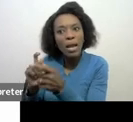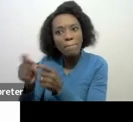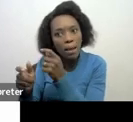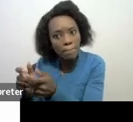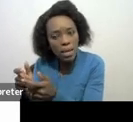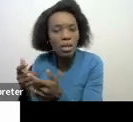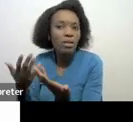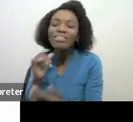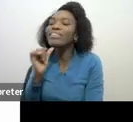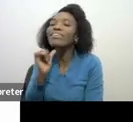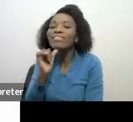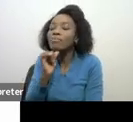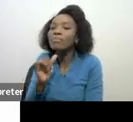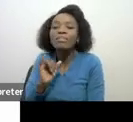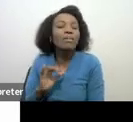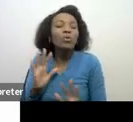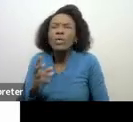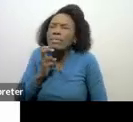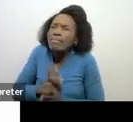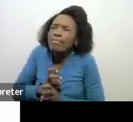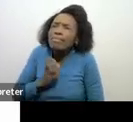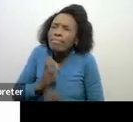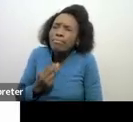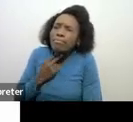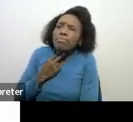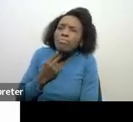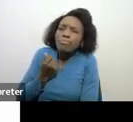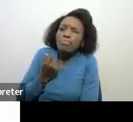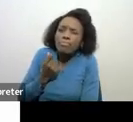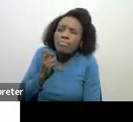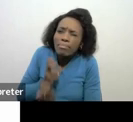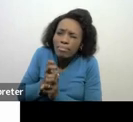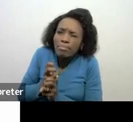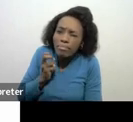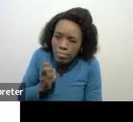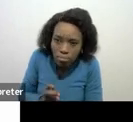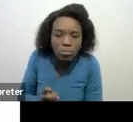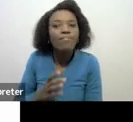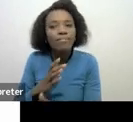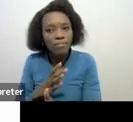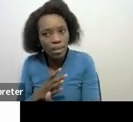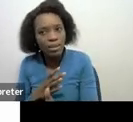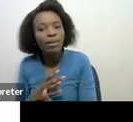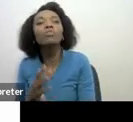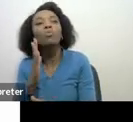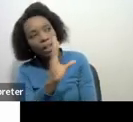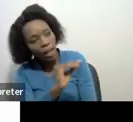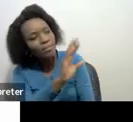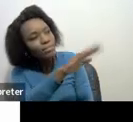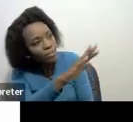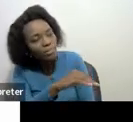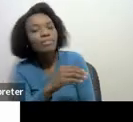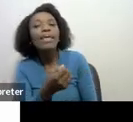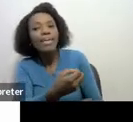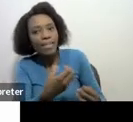under extremely difficult circumstances we would ask you to provide us with a